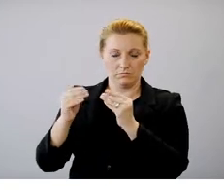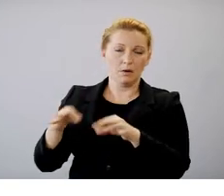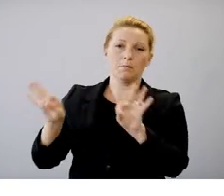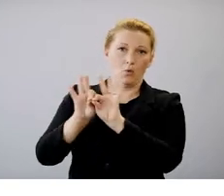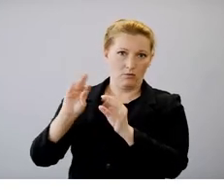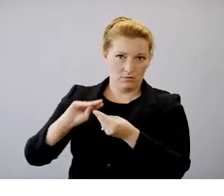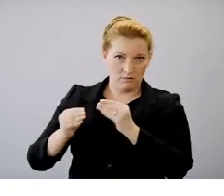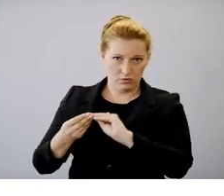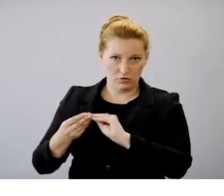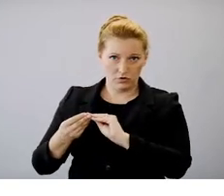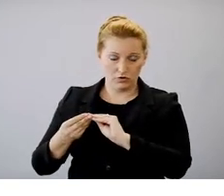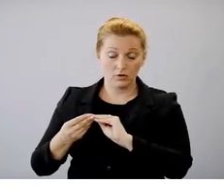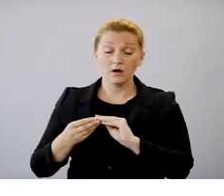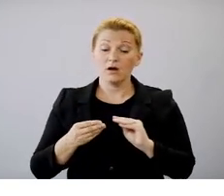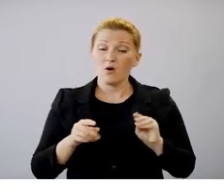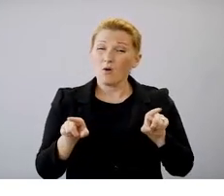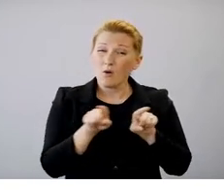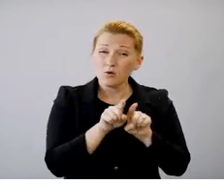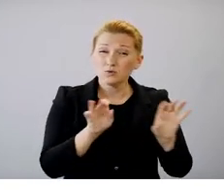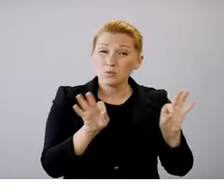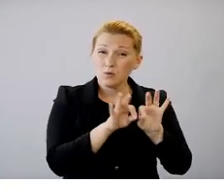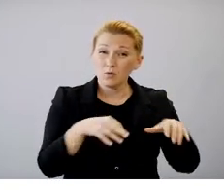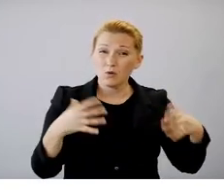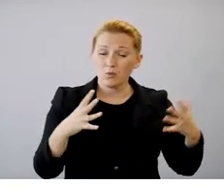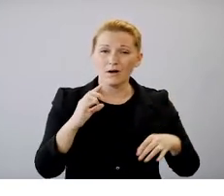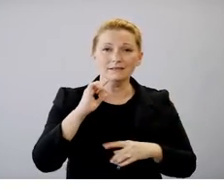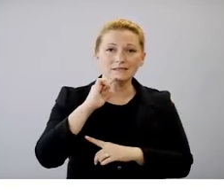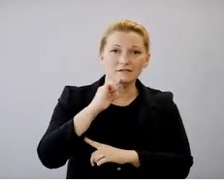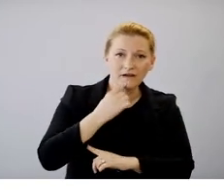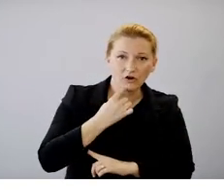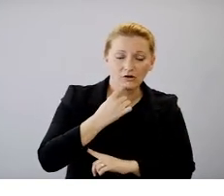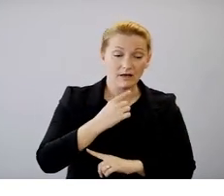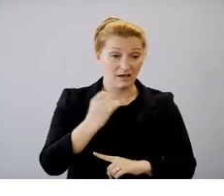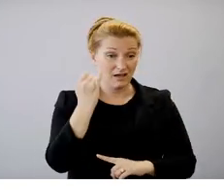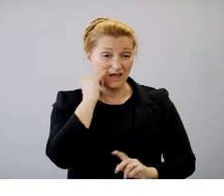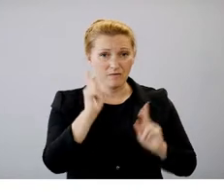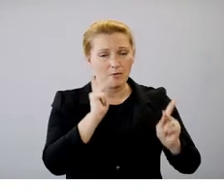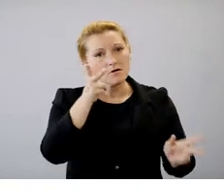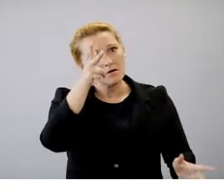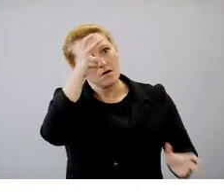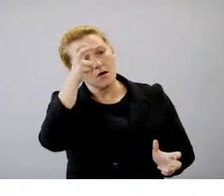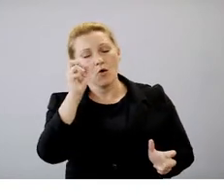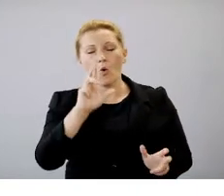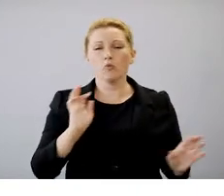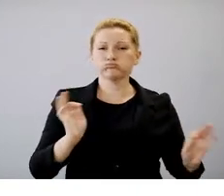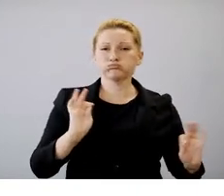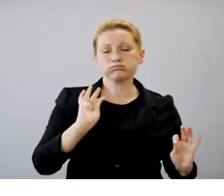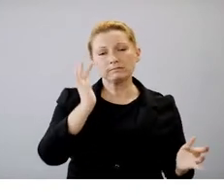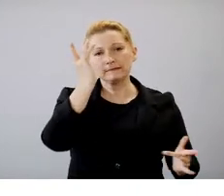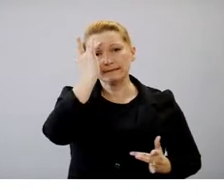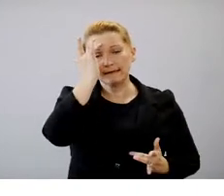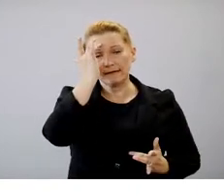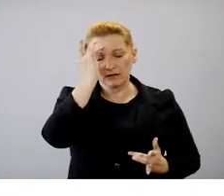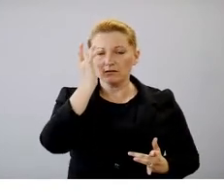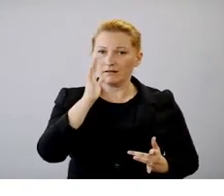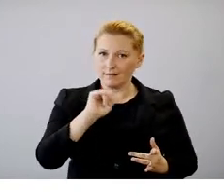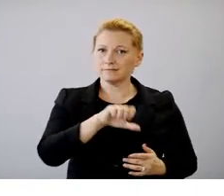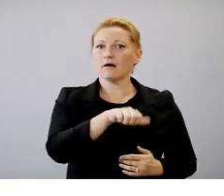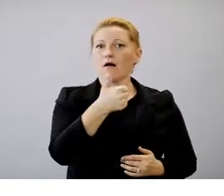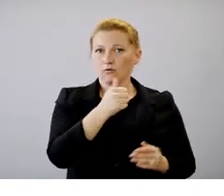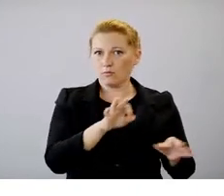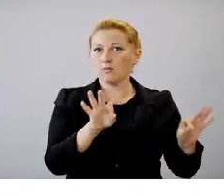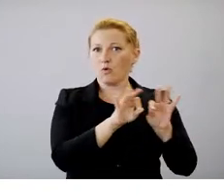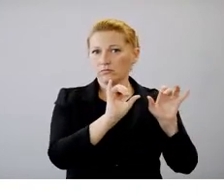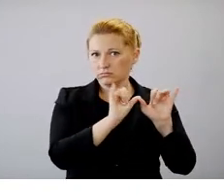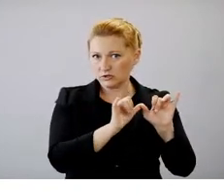severity of the disease, how sick it makes people is another important metric that we monitor. For that, we use hospitalization data,